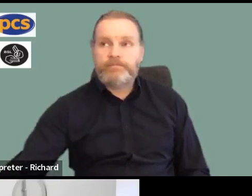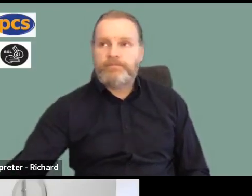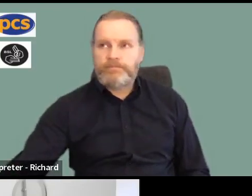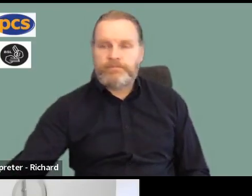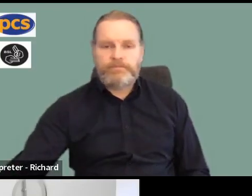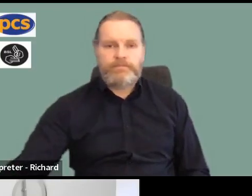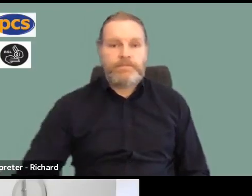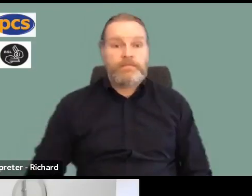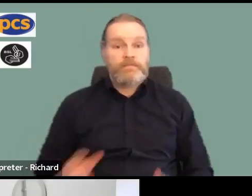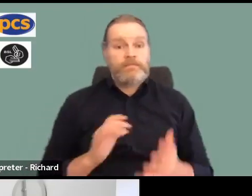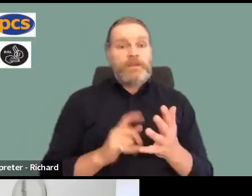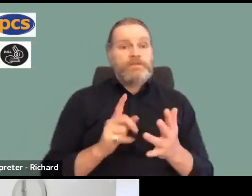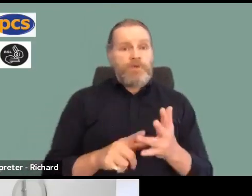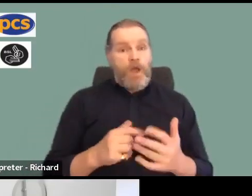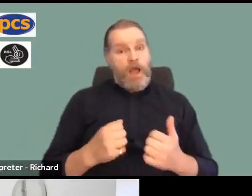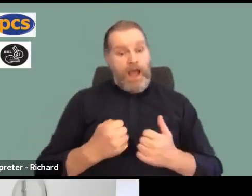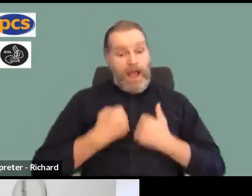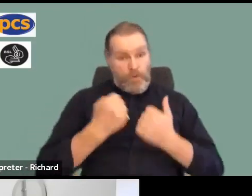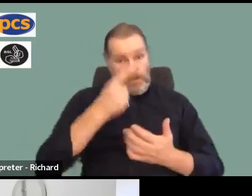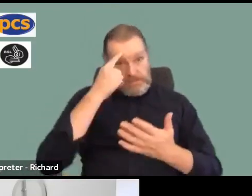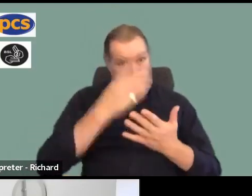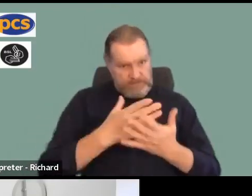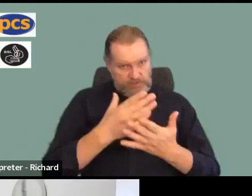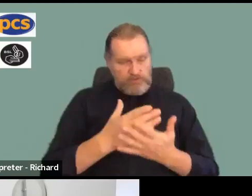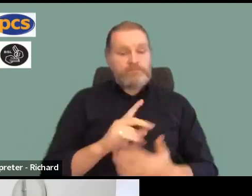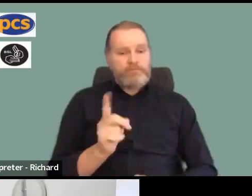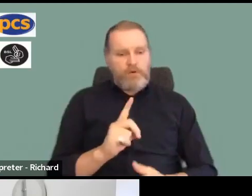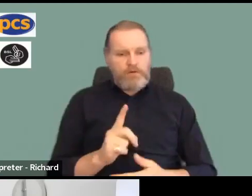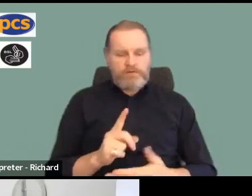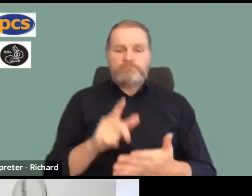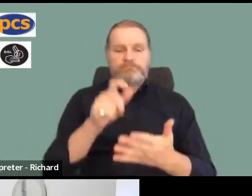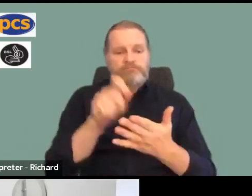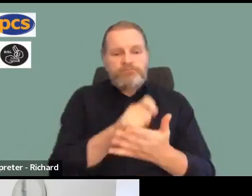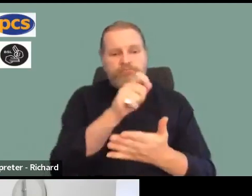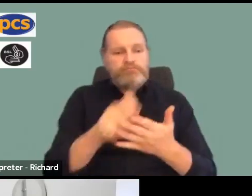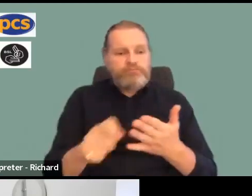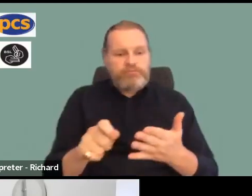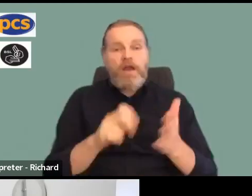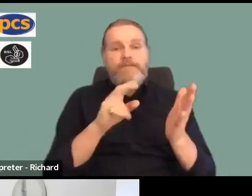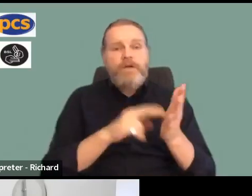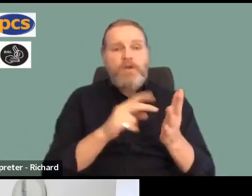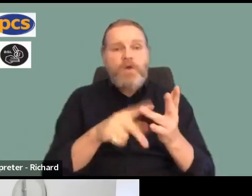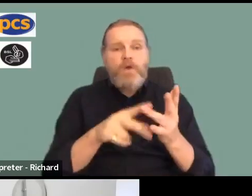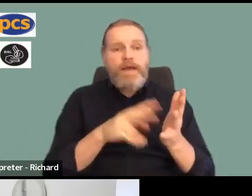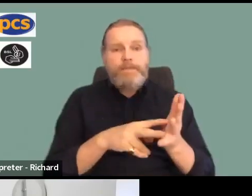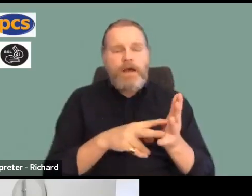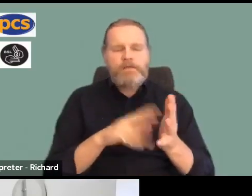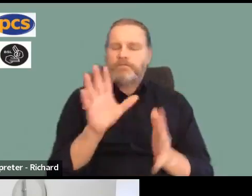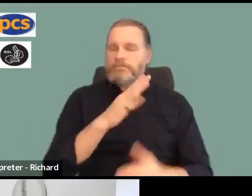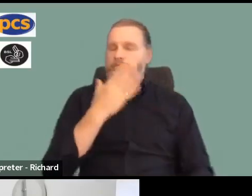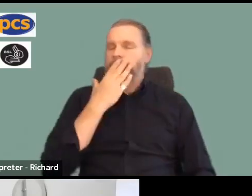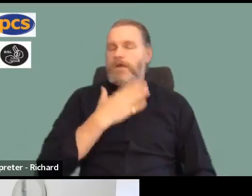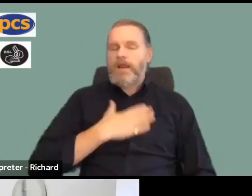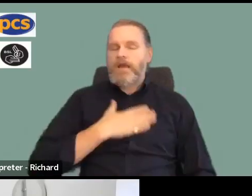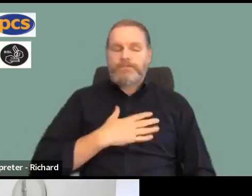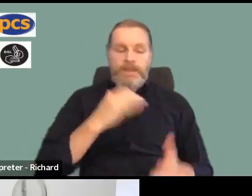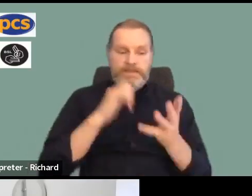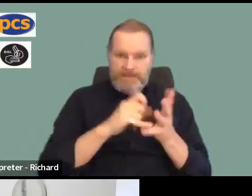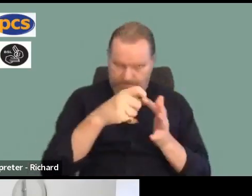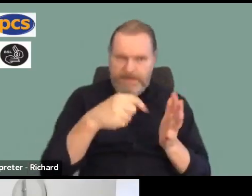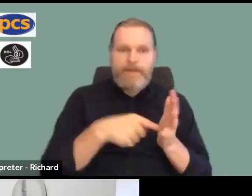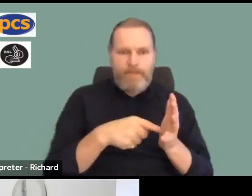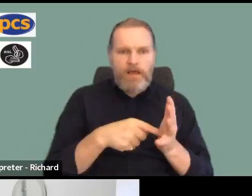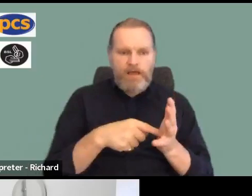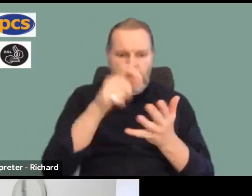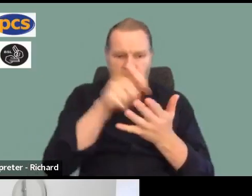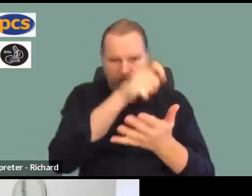to ballot in September, rather than ballot now, is absolutely the right one. We chose to ballot in September because we know that